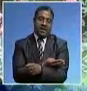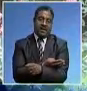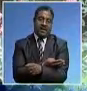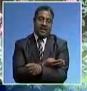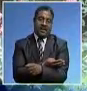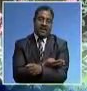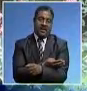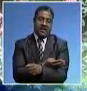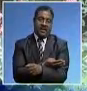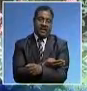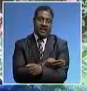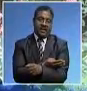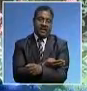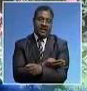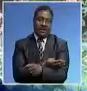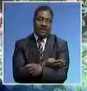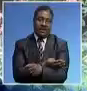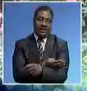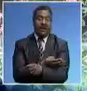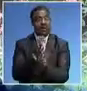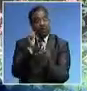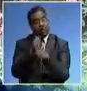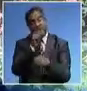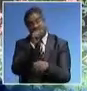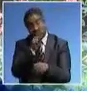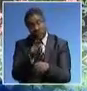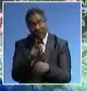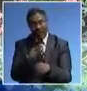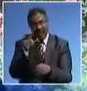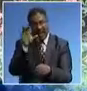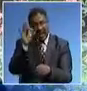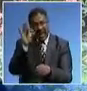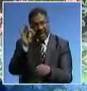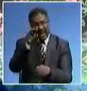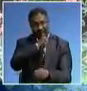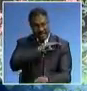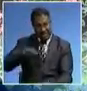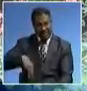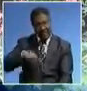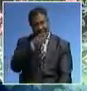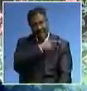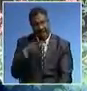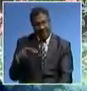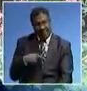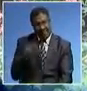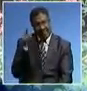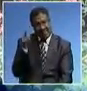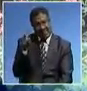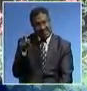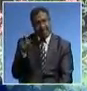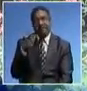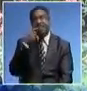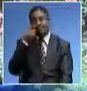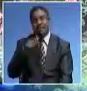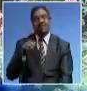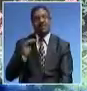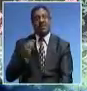those eight members of parliament are actually women.